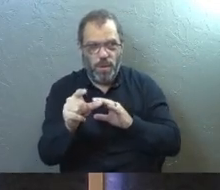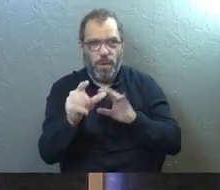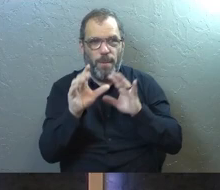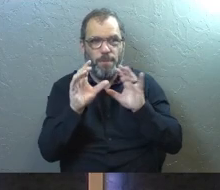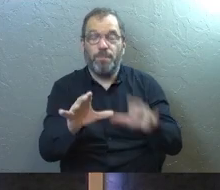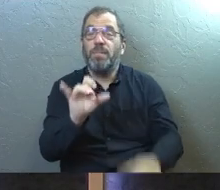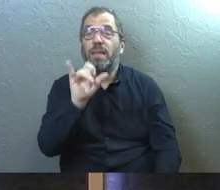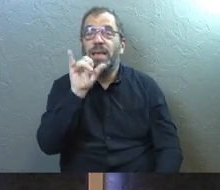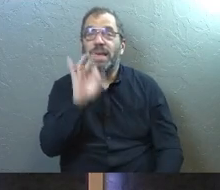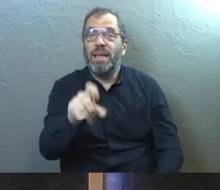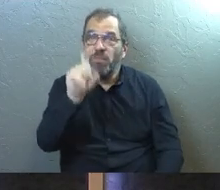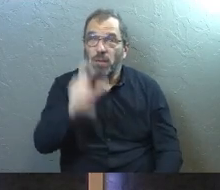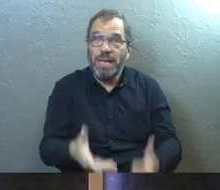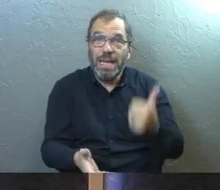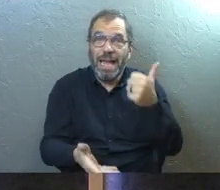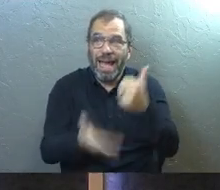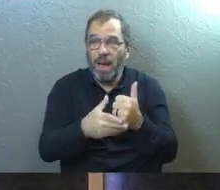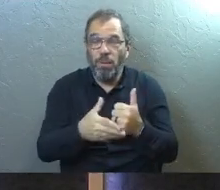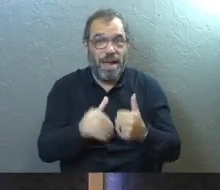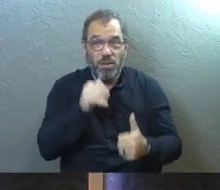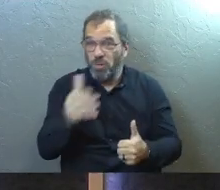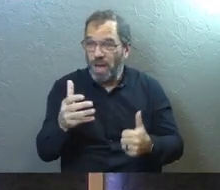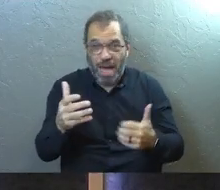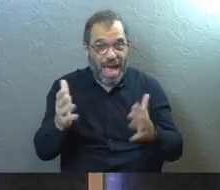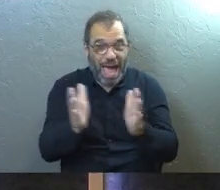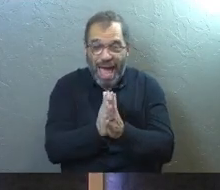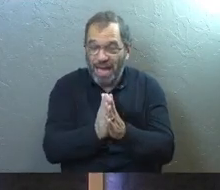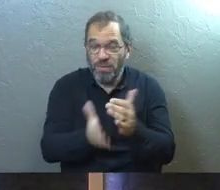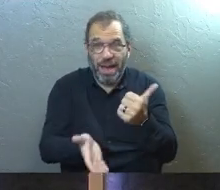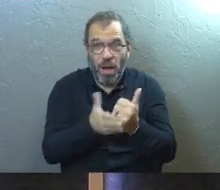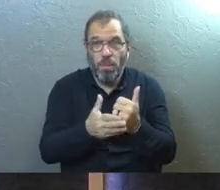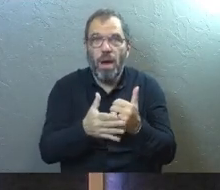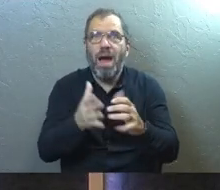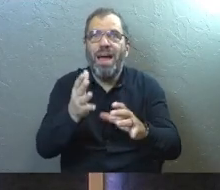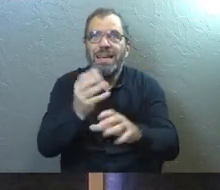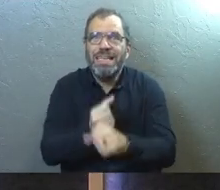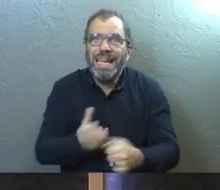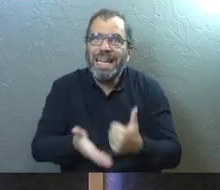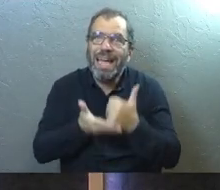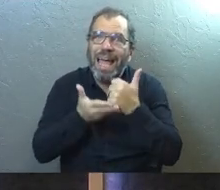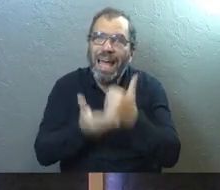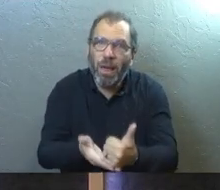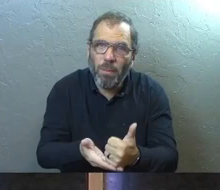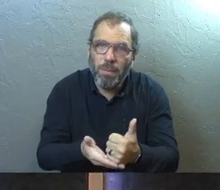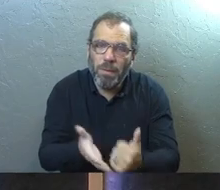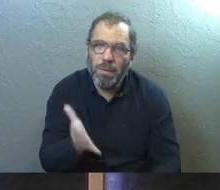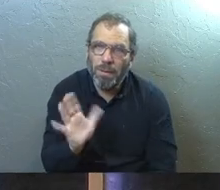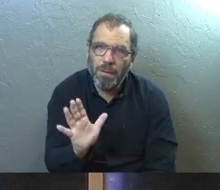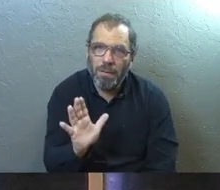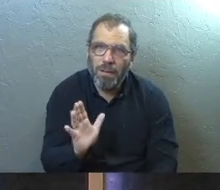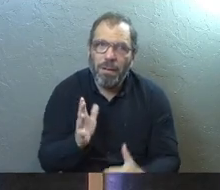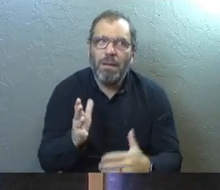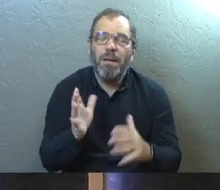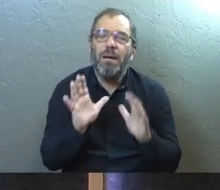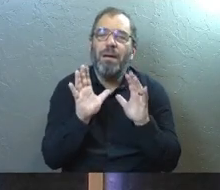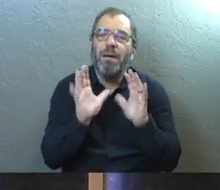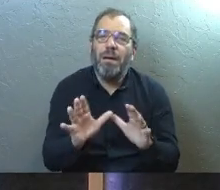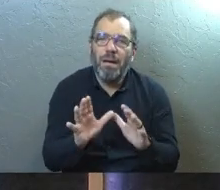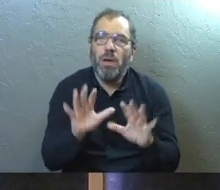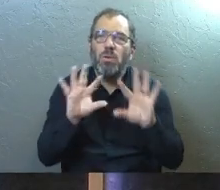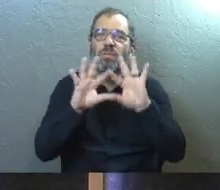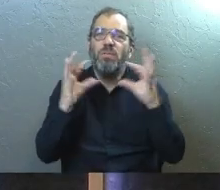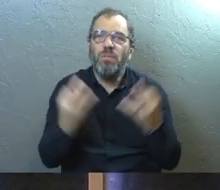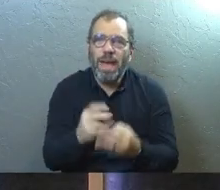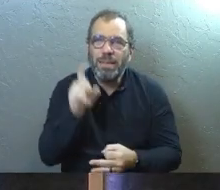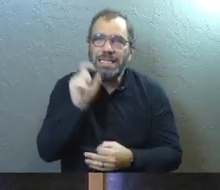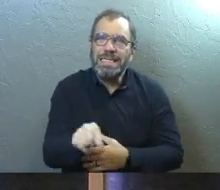is if you need help and you've not been getting it, please get it. Just want to say it again. Your